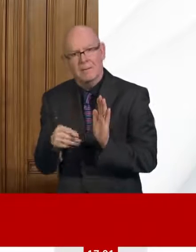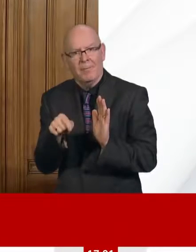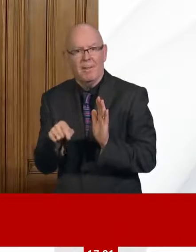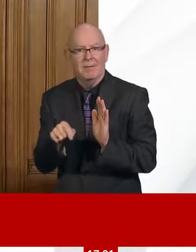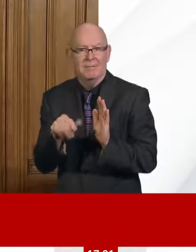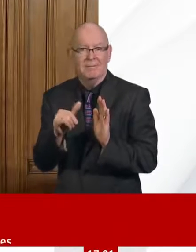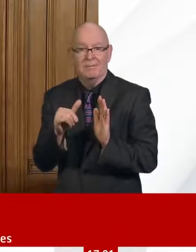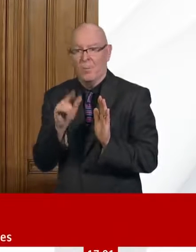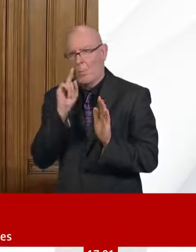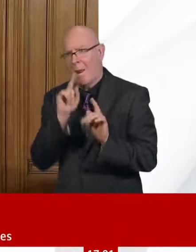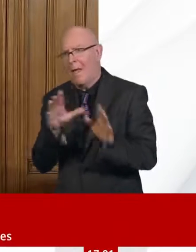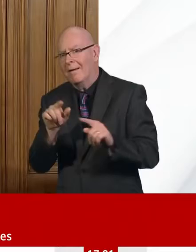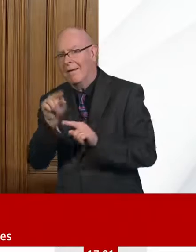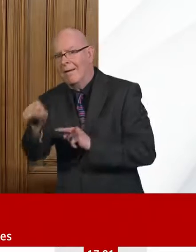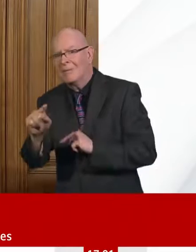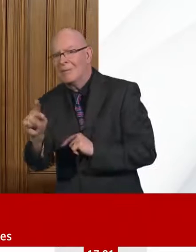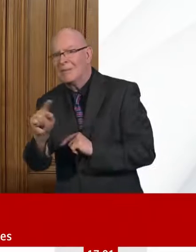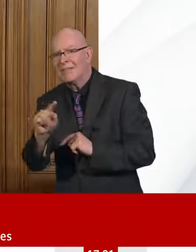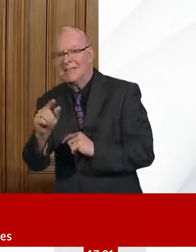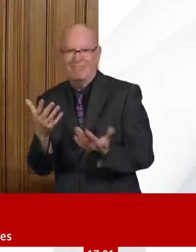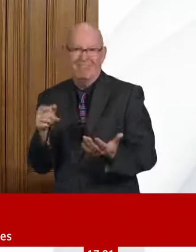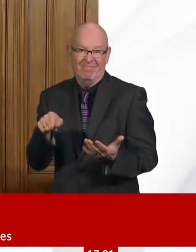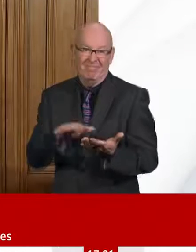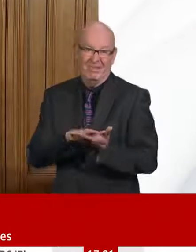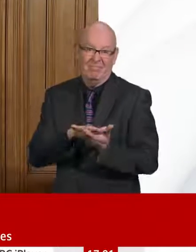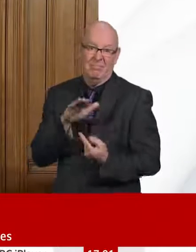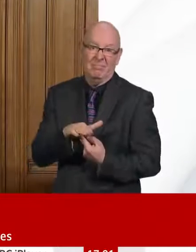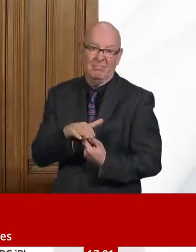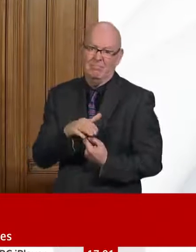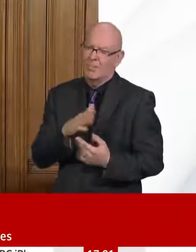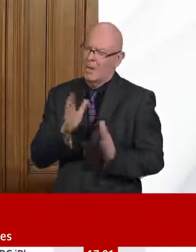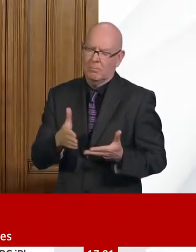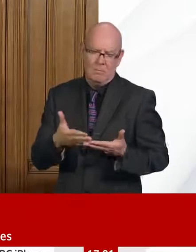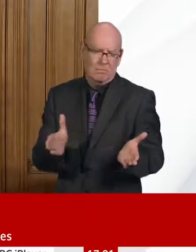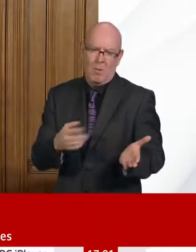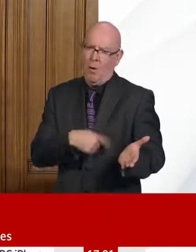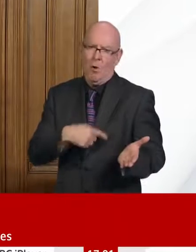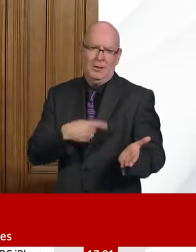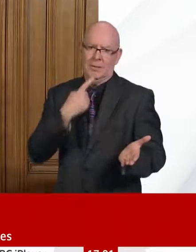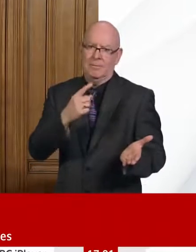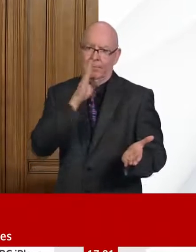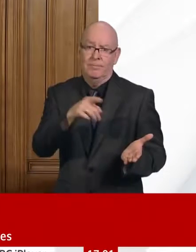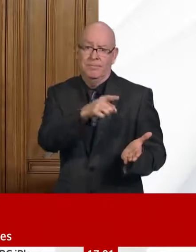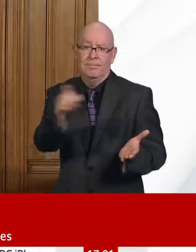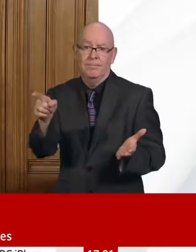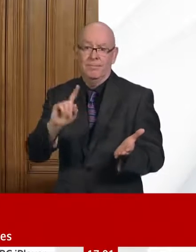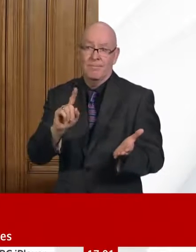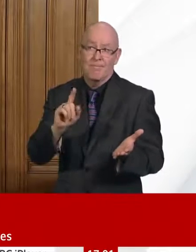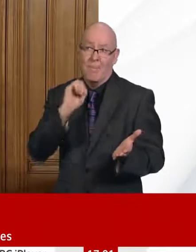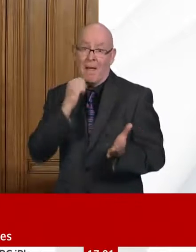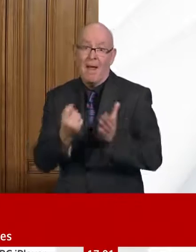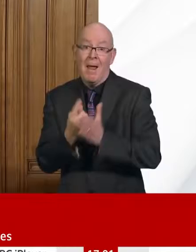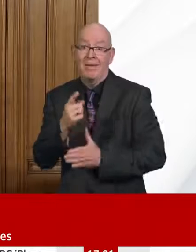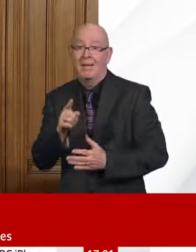health figures, I want to spend a few minutes explaining what the OBR have said, and let me thank them for their continued work.